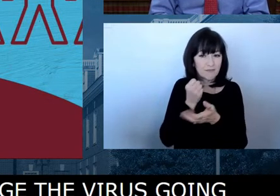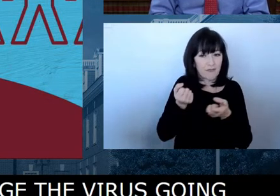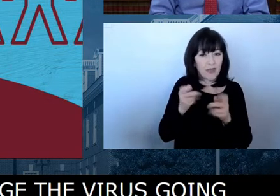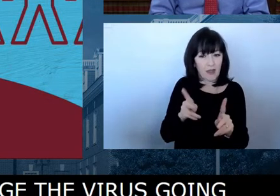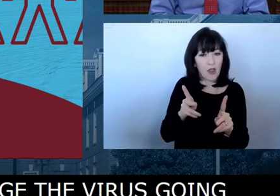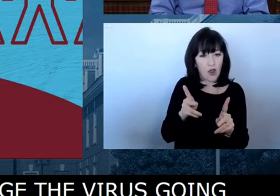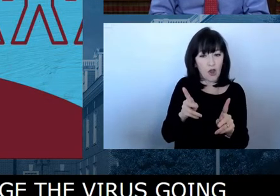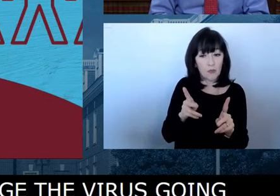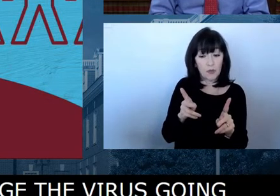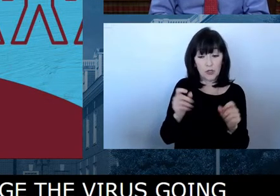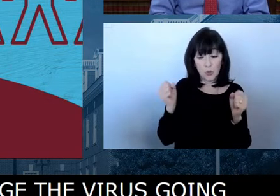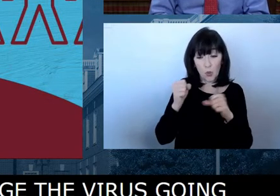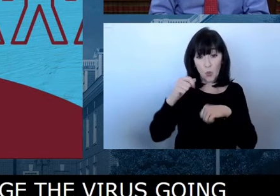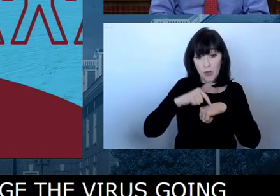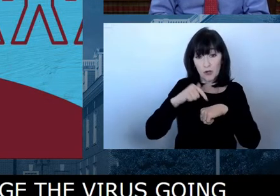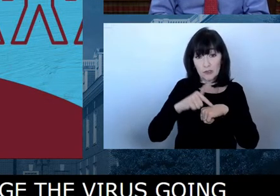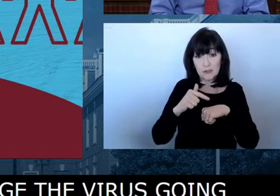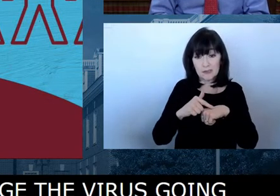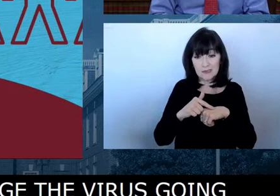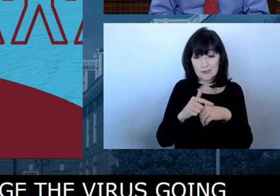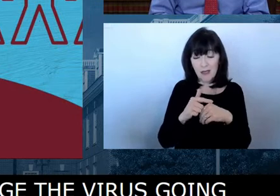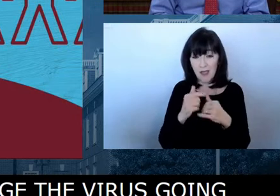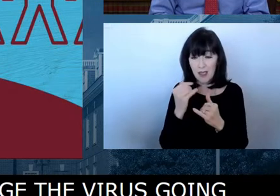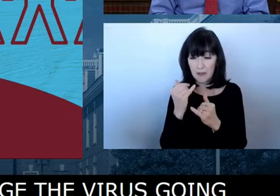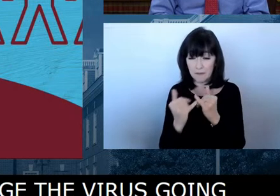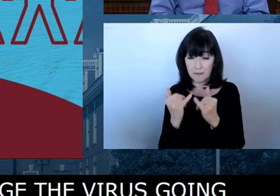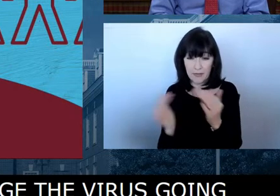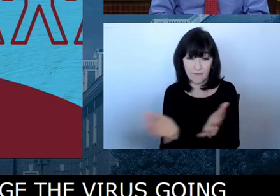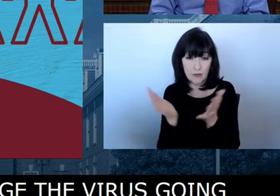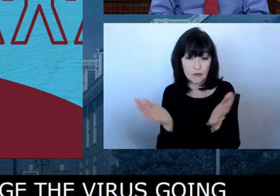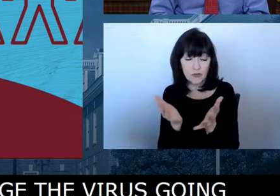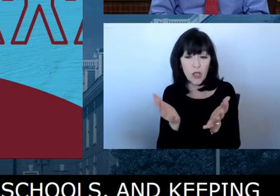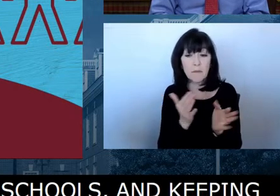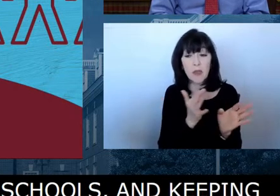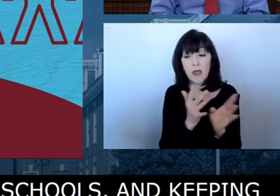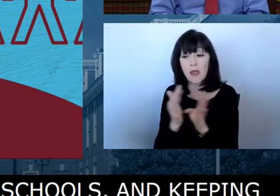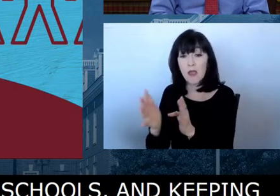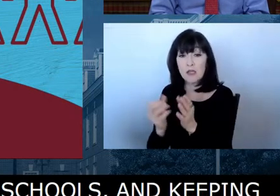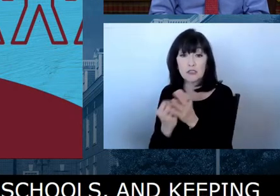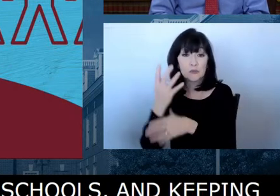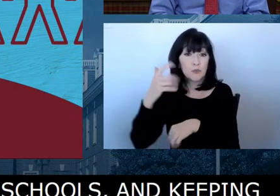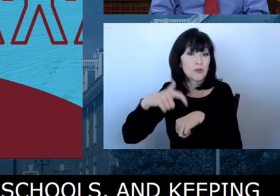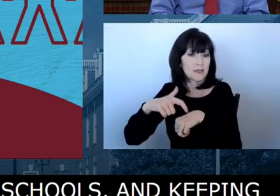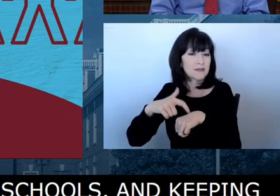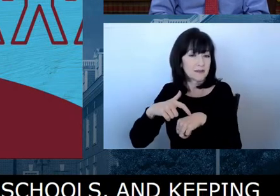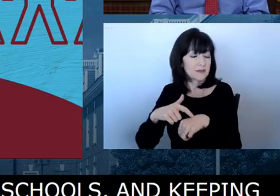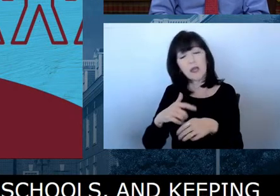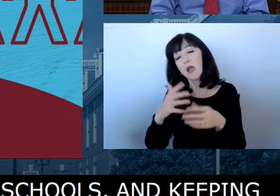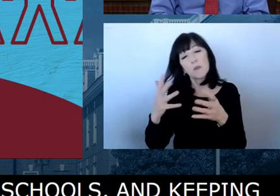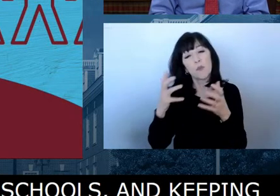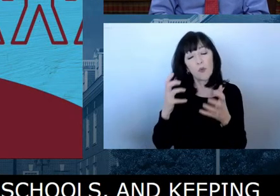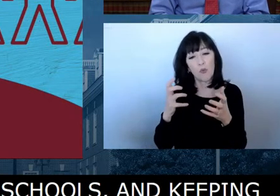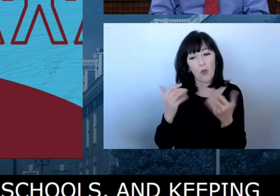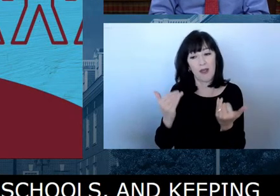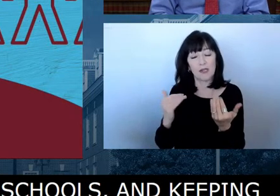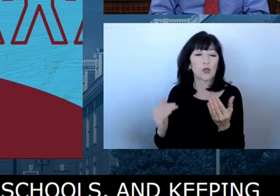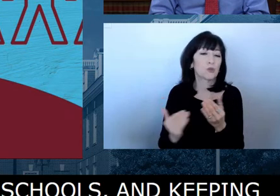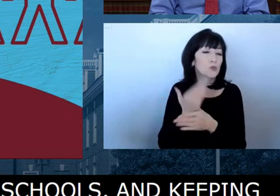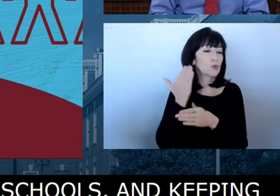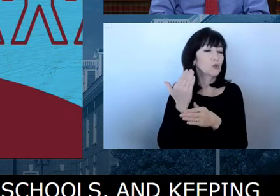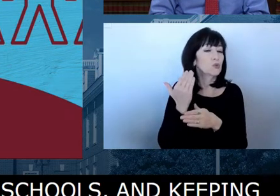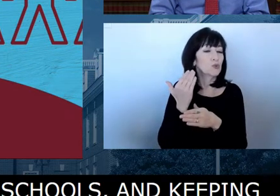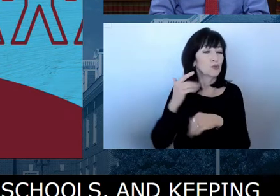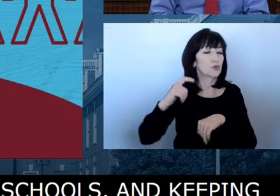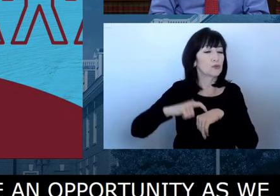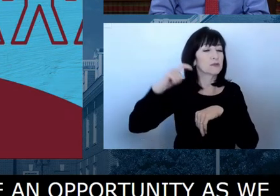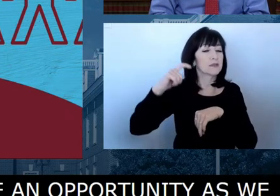months into the spring, uh, and, uh, turn the page a little bit, uh, on the old phase into this new phase. And it's